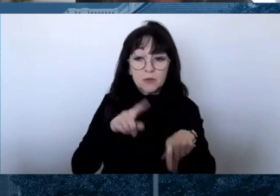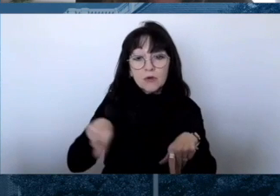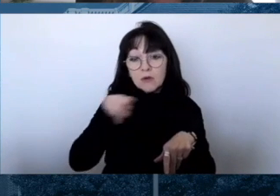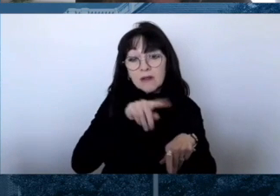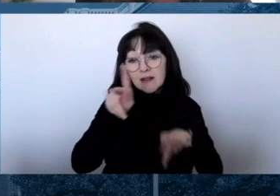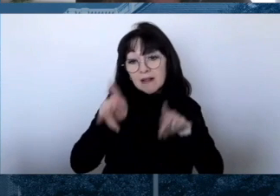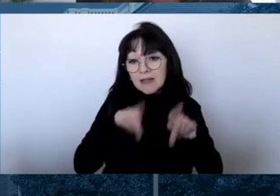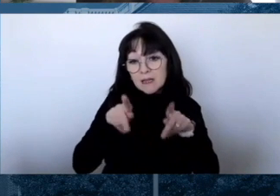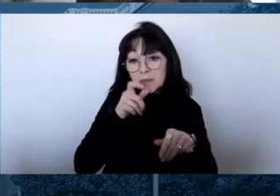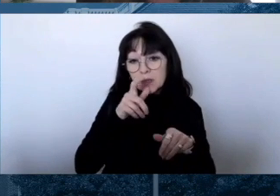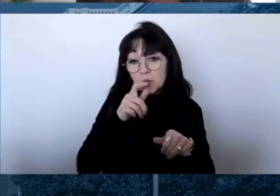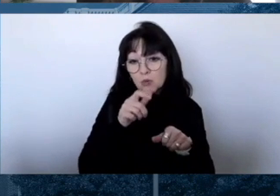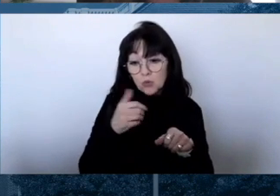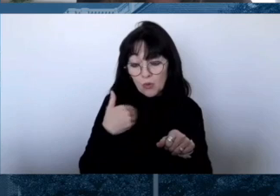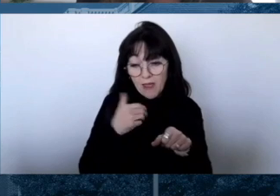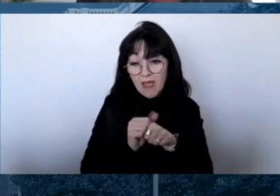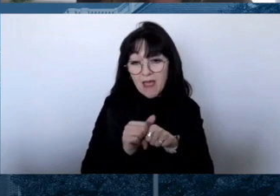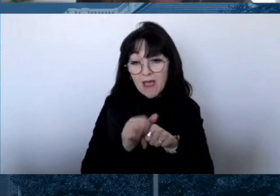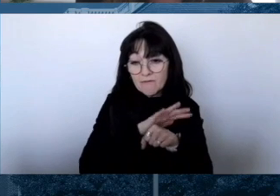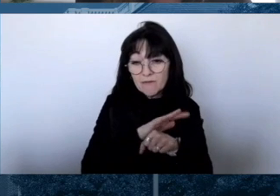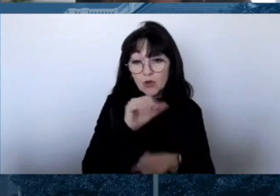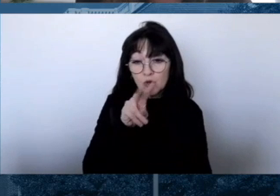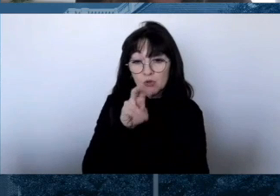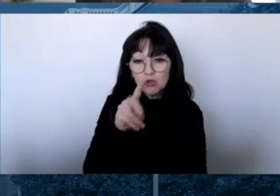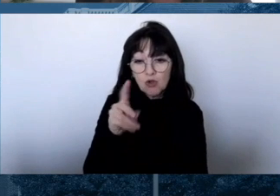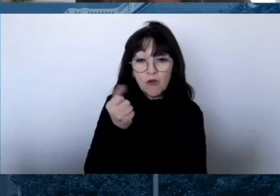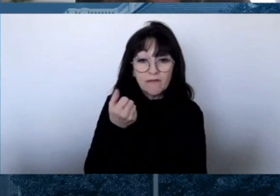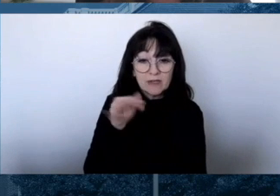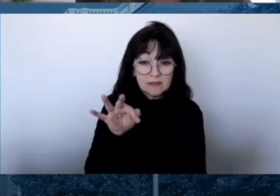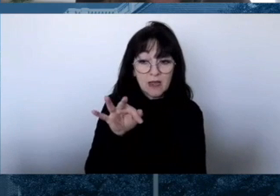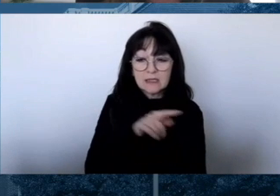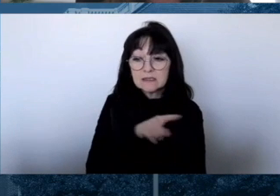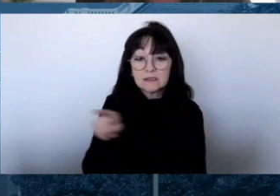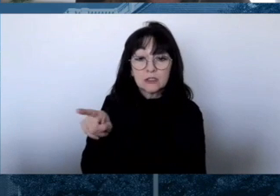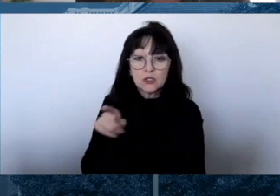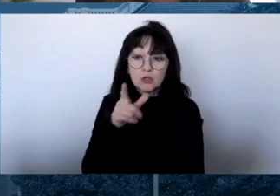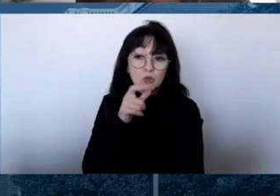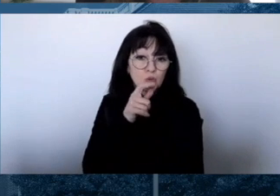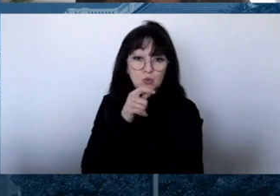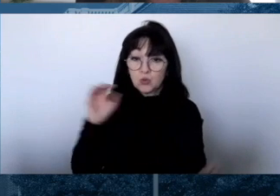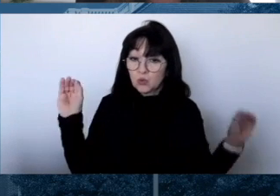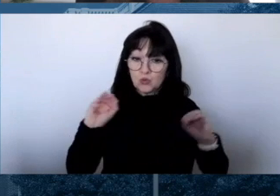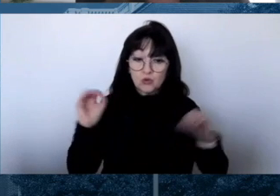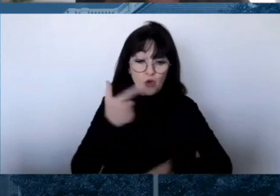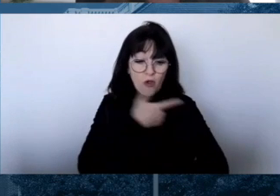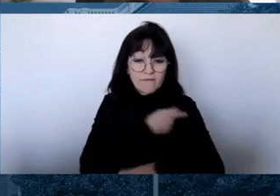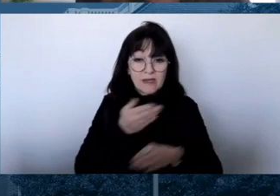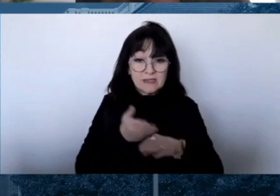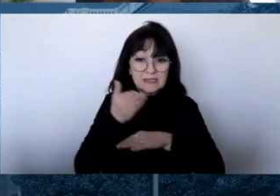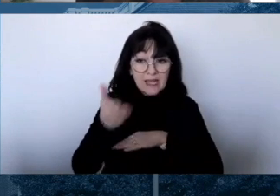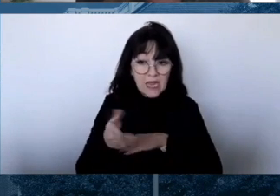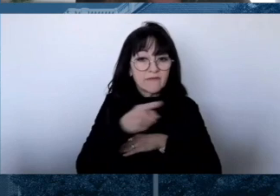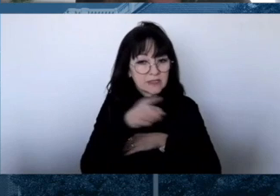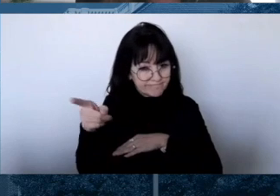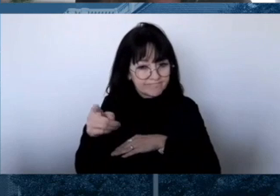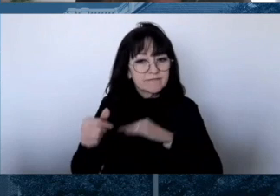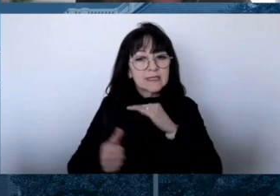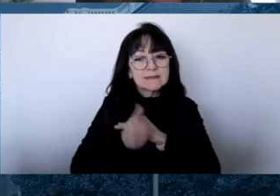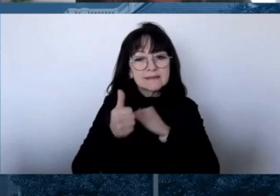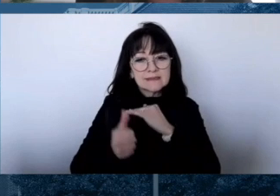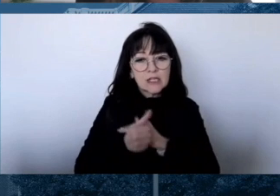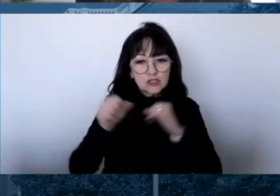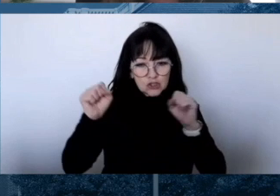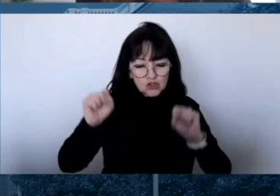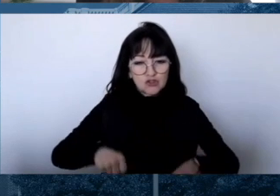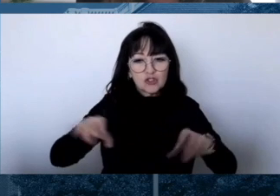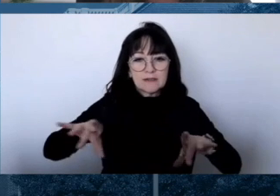get vaccinated after their recovery are more than two times as likely to get COVID-19 again than those who